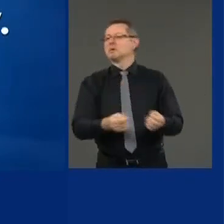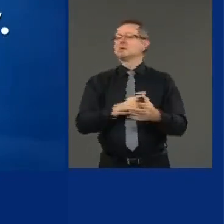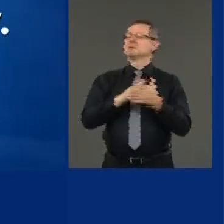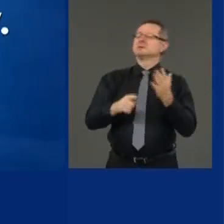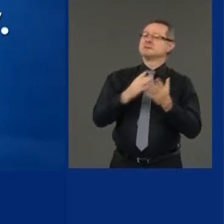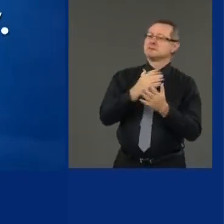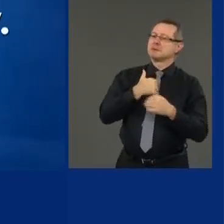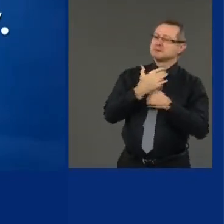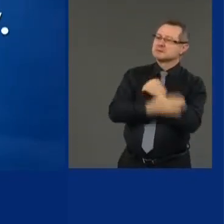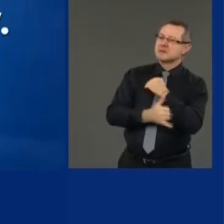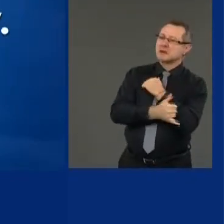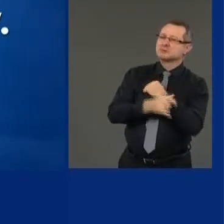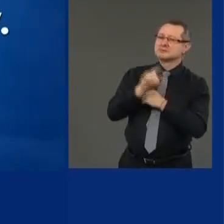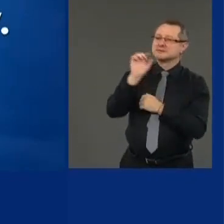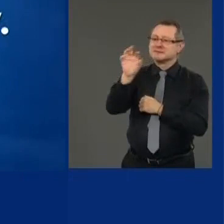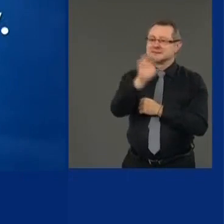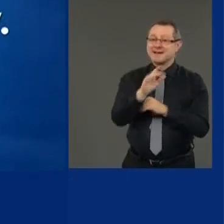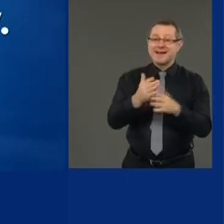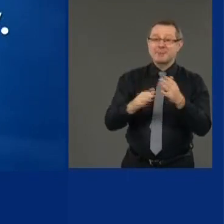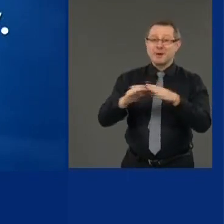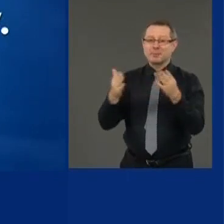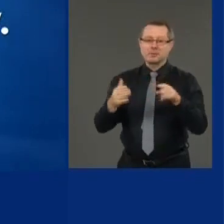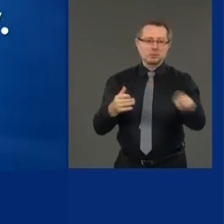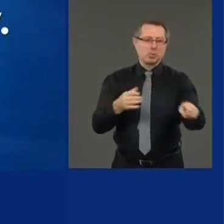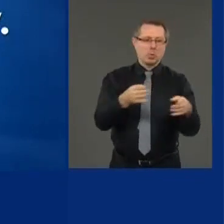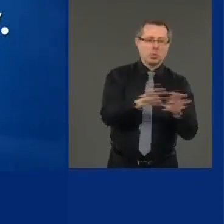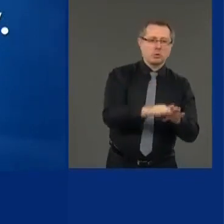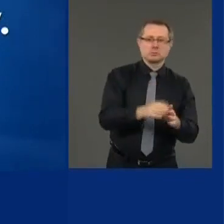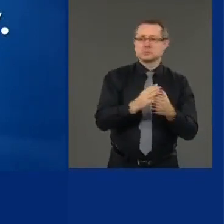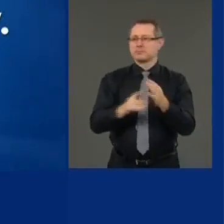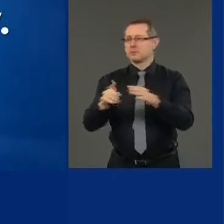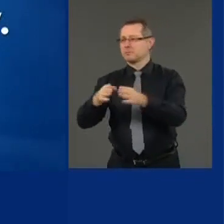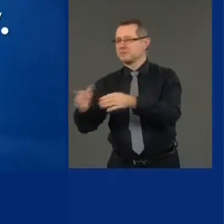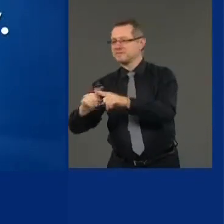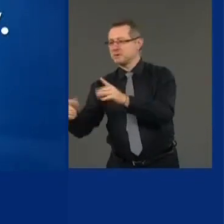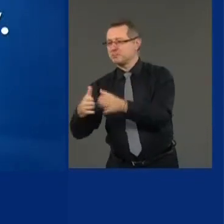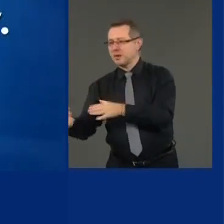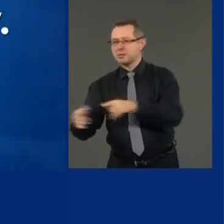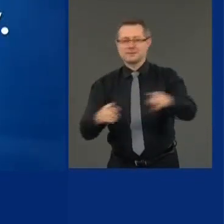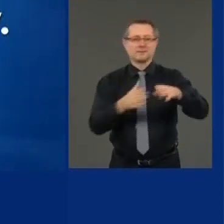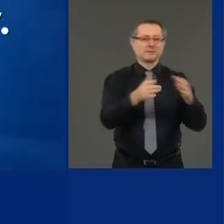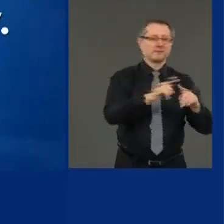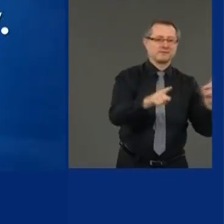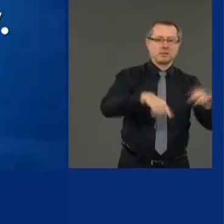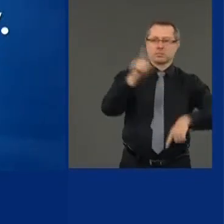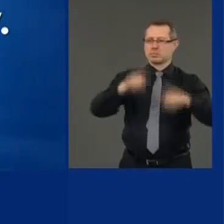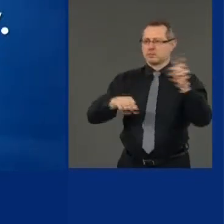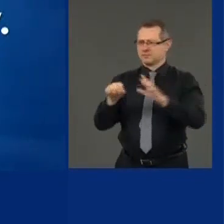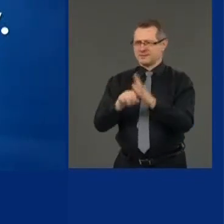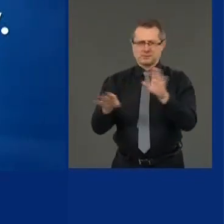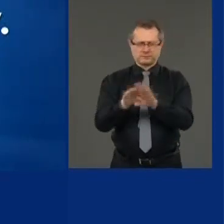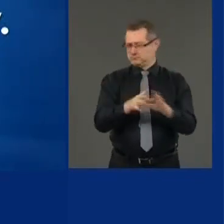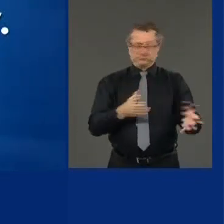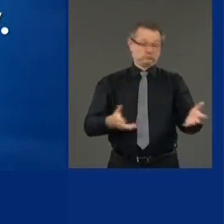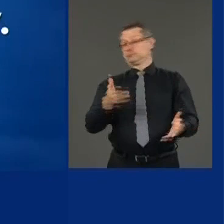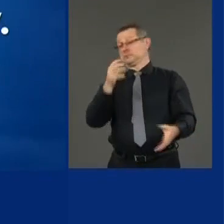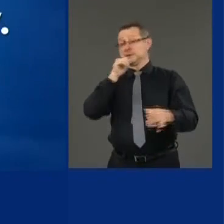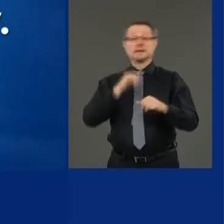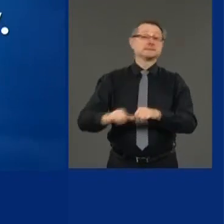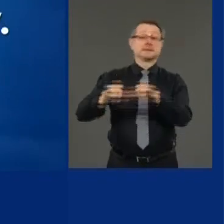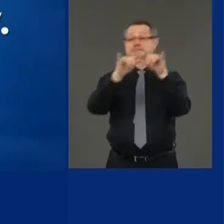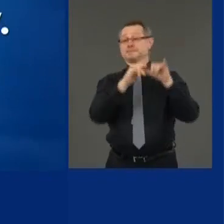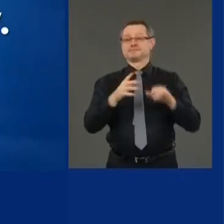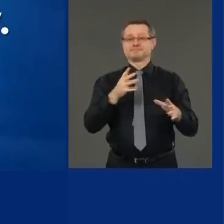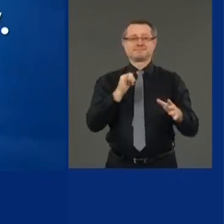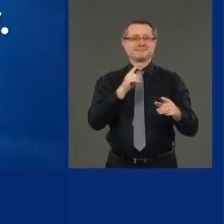counties closing. Some counties have this plan. Some counties have that plan. They rush the reopening. They